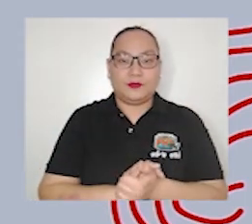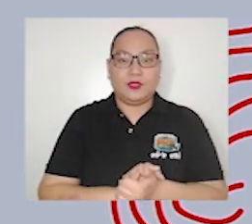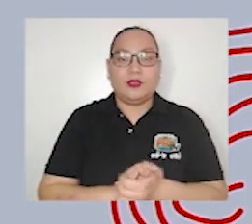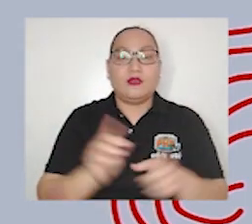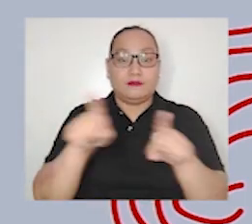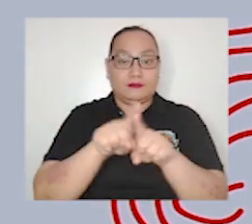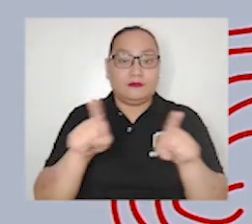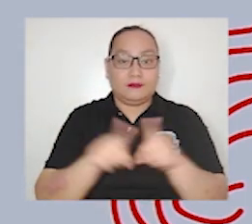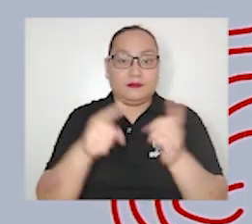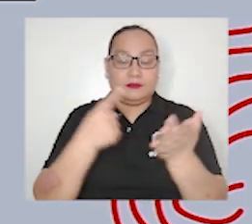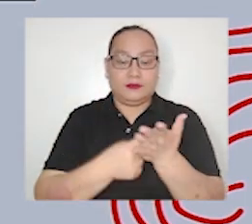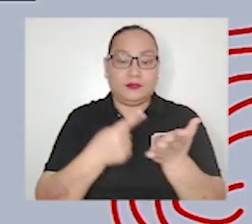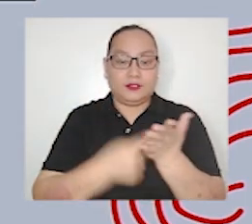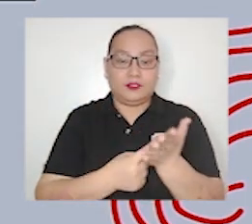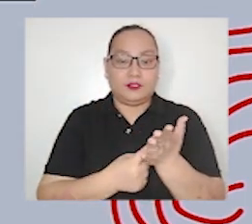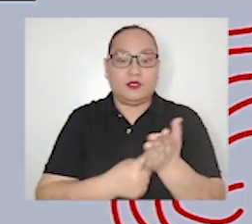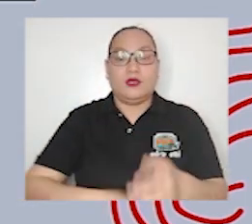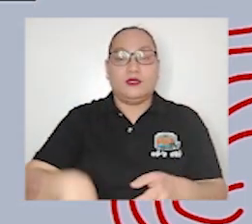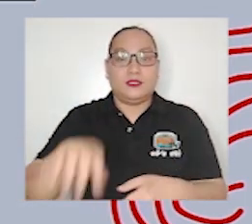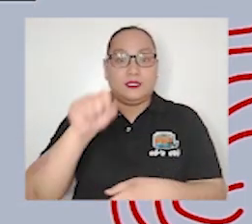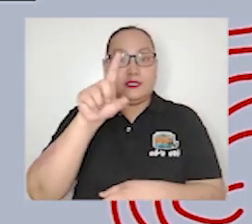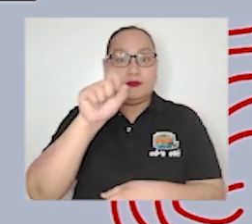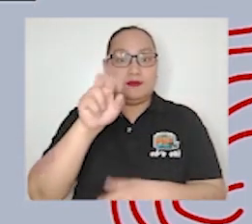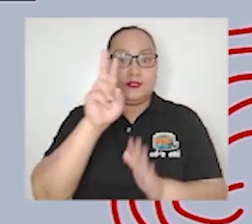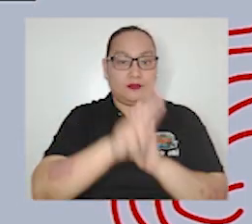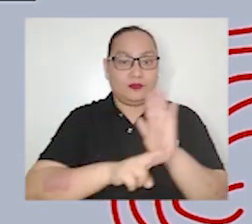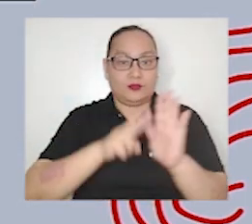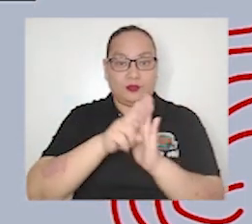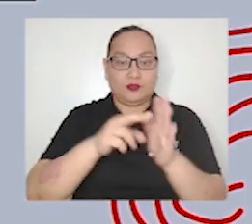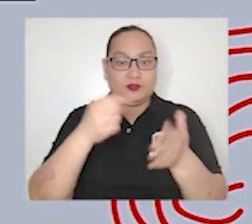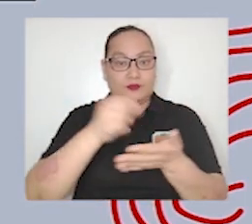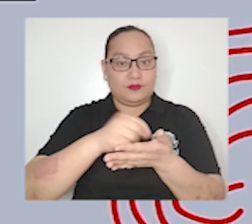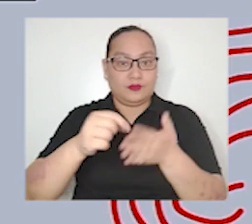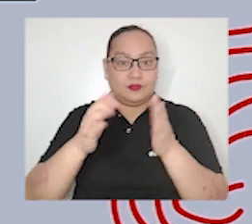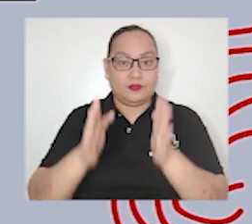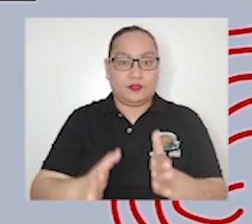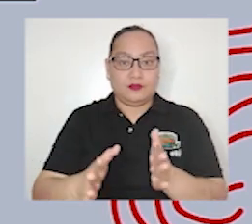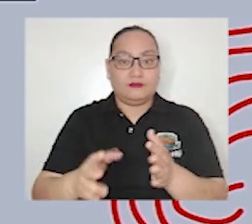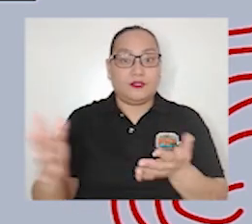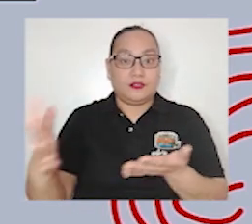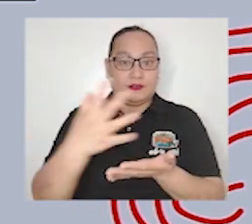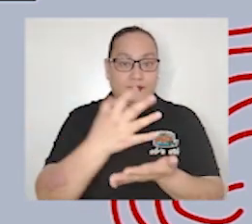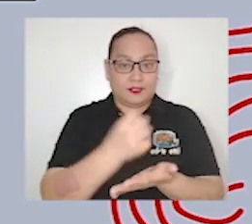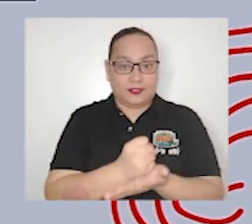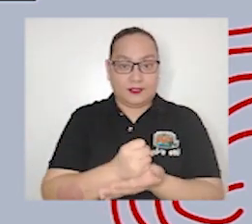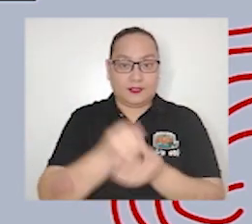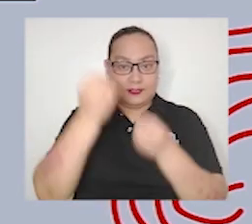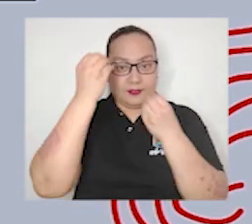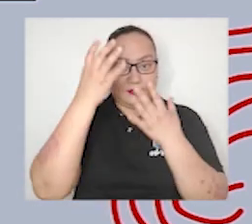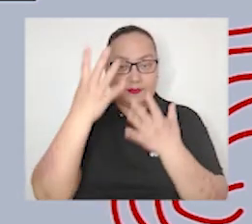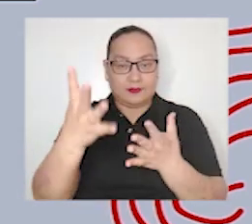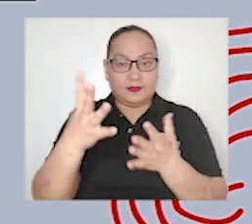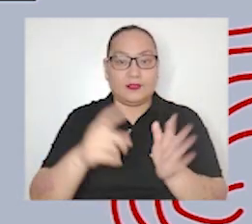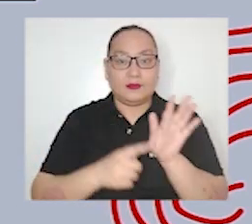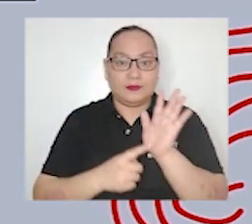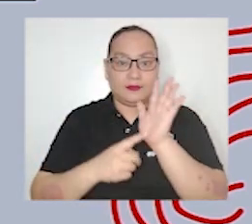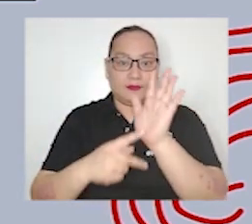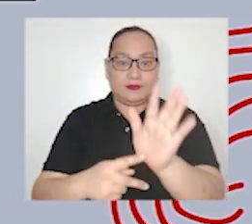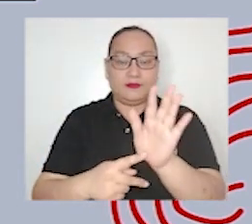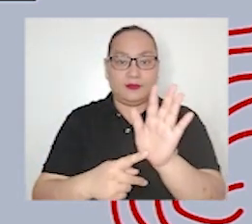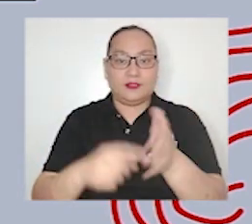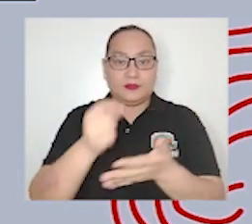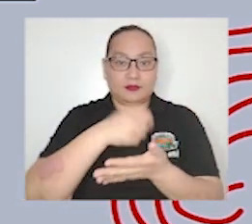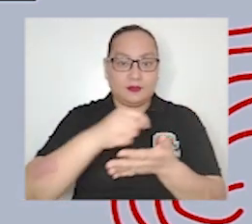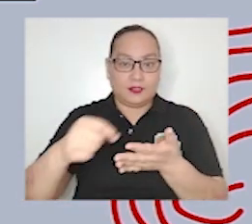also took up the 11 roles of the journalists which are gathering information and presenting them in